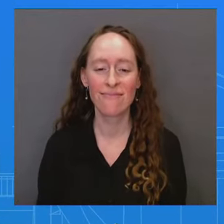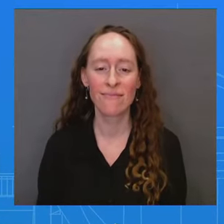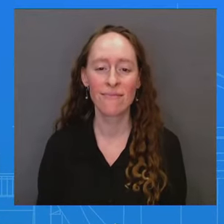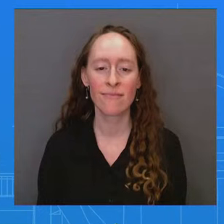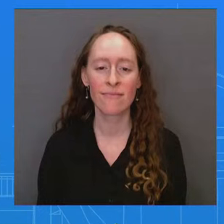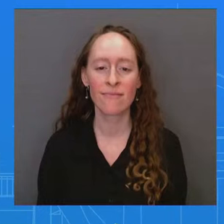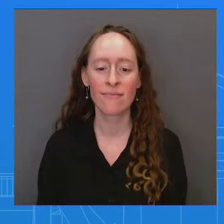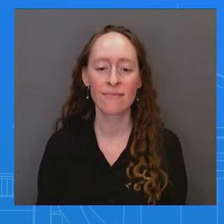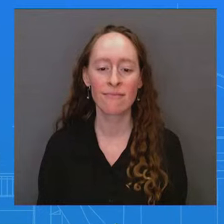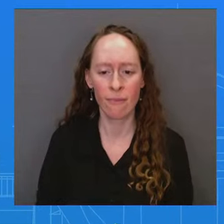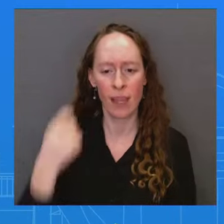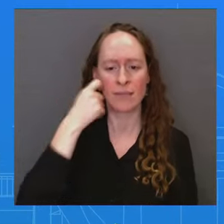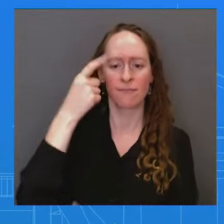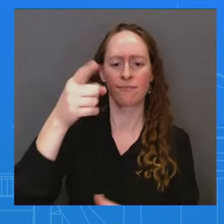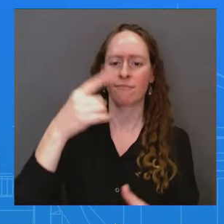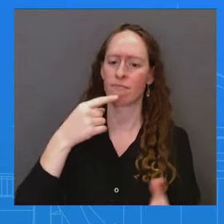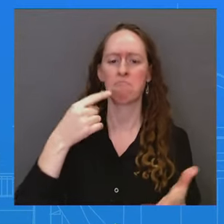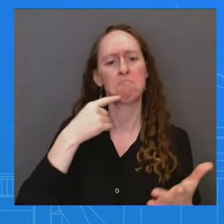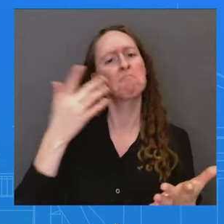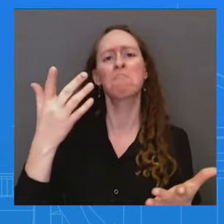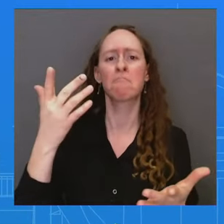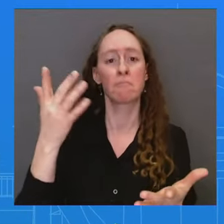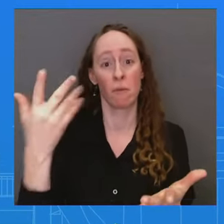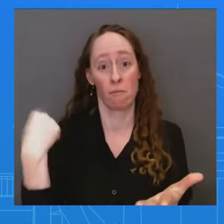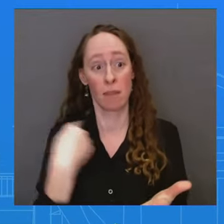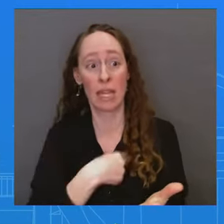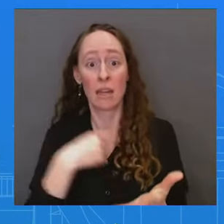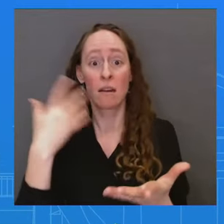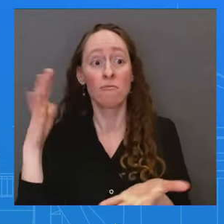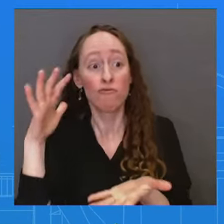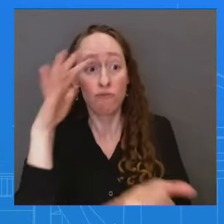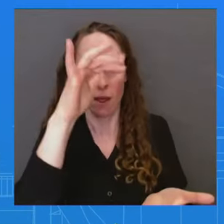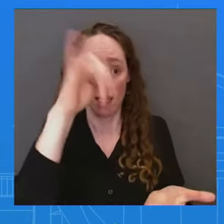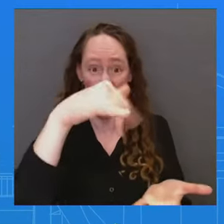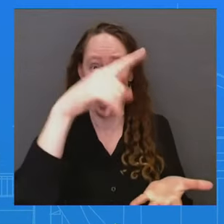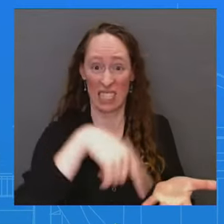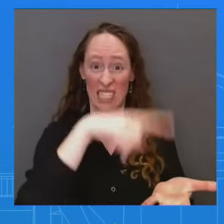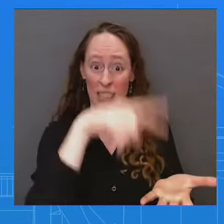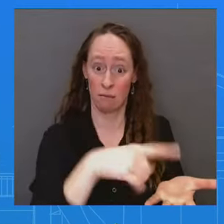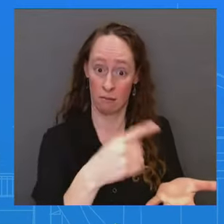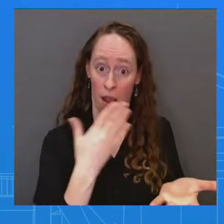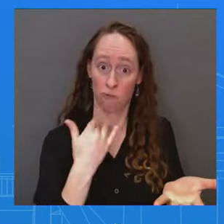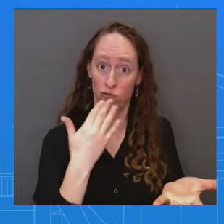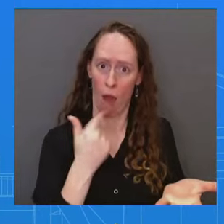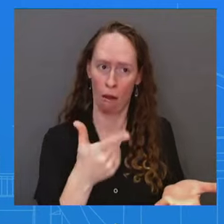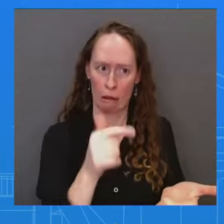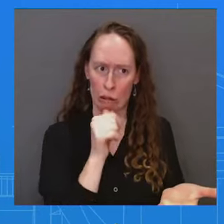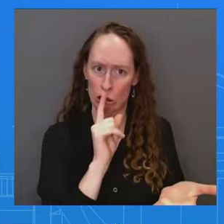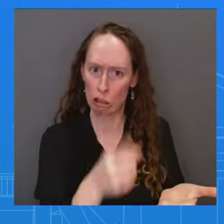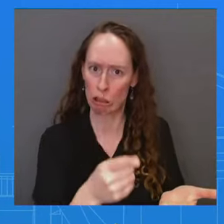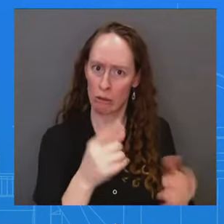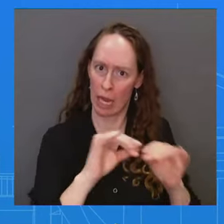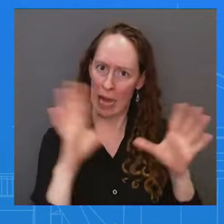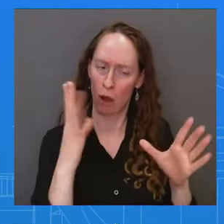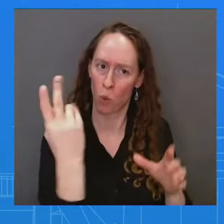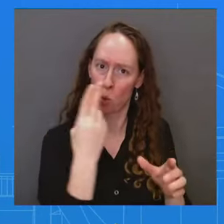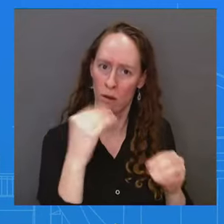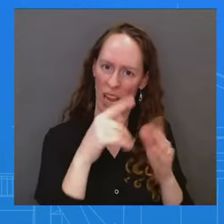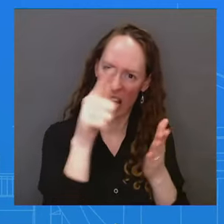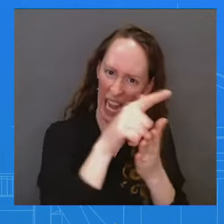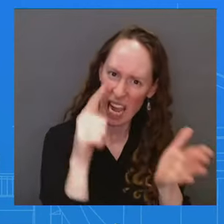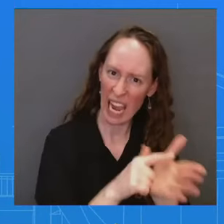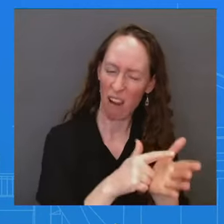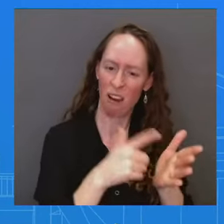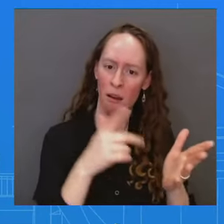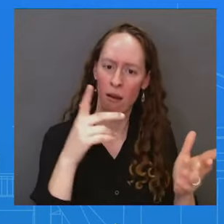weapons in accordance to the laws of war because you don't see any indication that Israel is violating those laws of war. And if